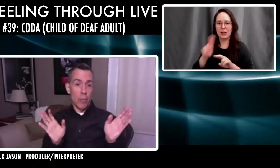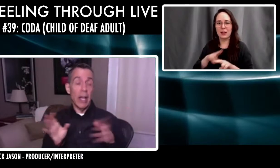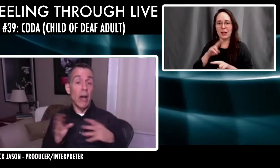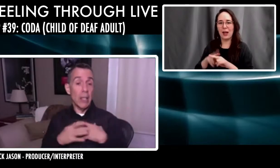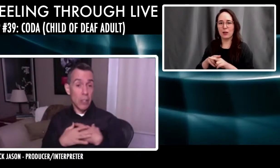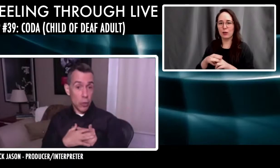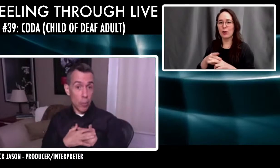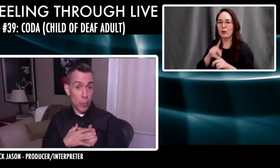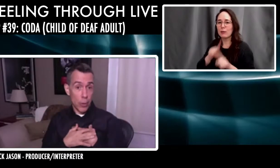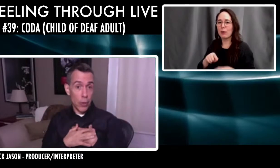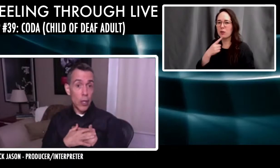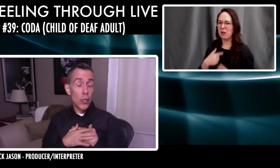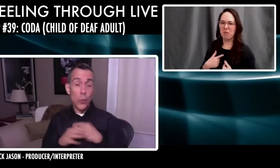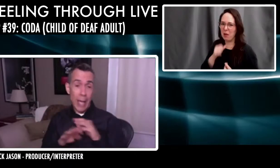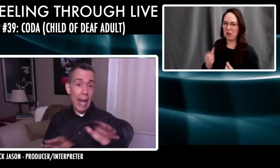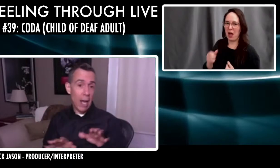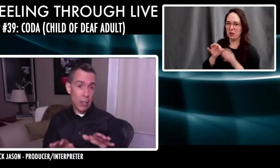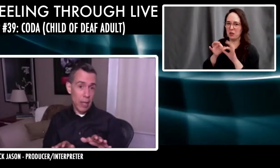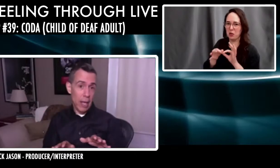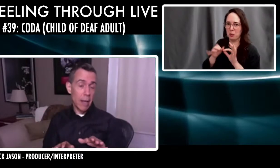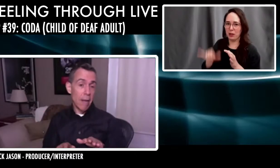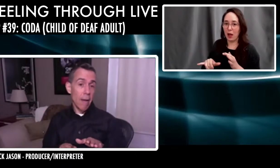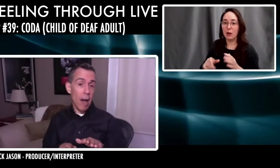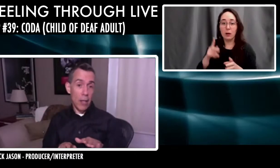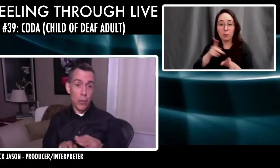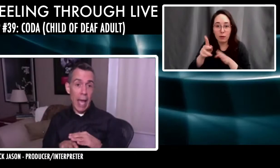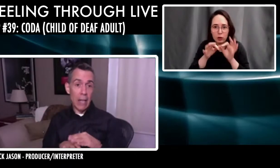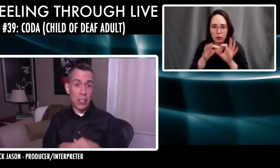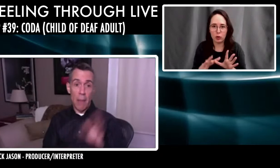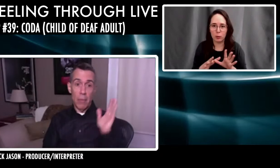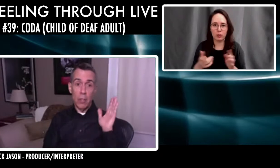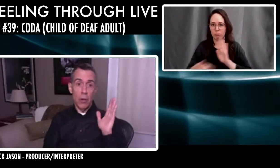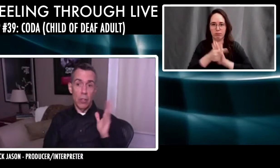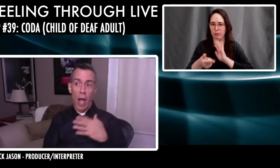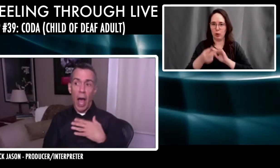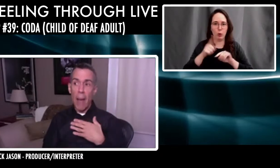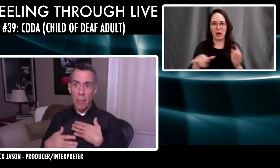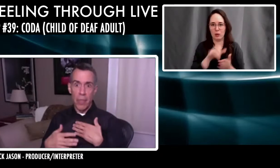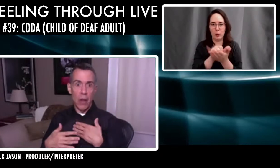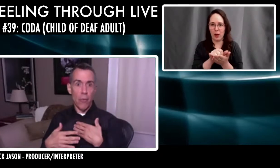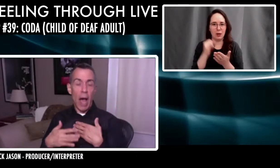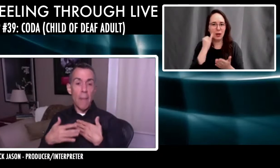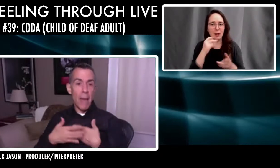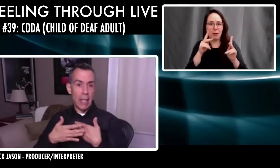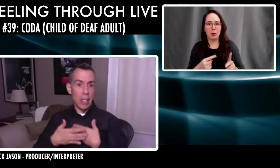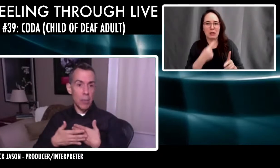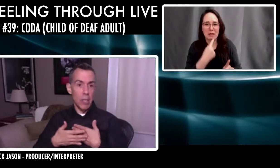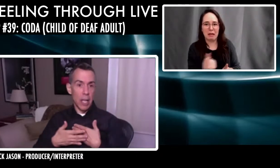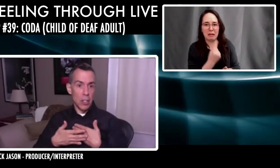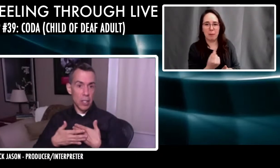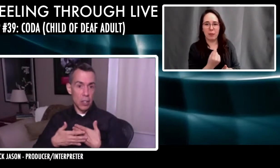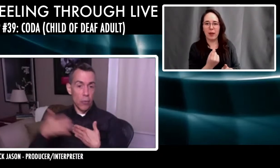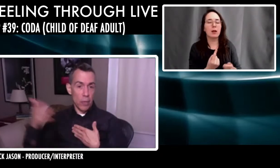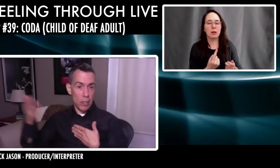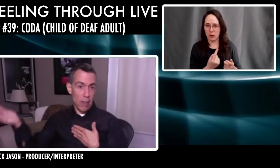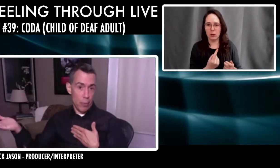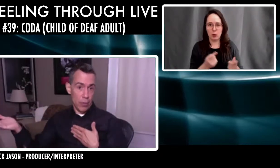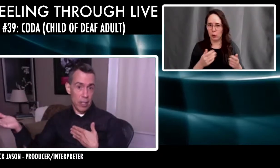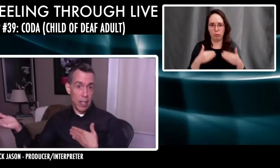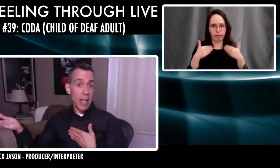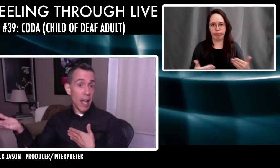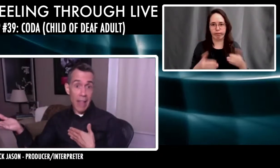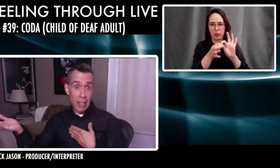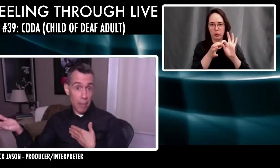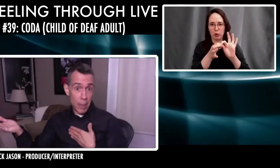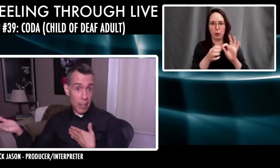not interpreting. Now as an interpreter, you cannot do that. Uh, you can't just say, you're, I'm there. I'm making the communication decision for this deaf